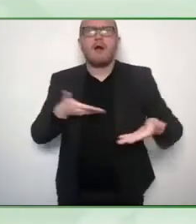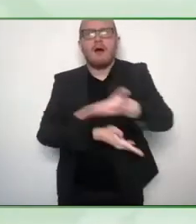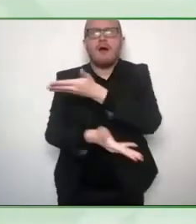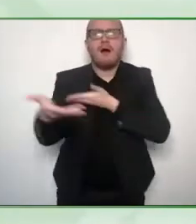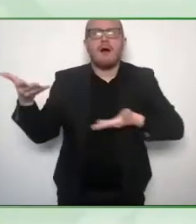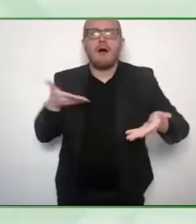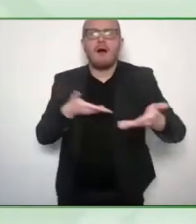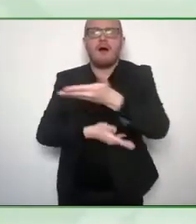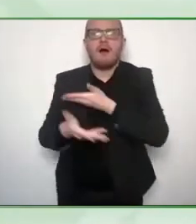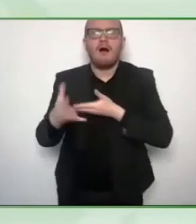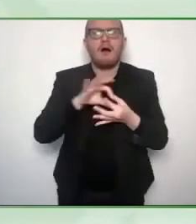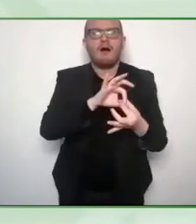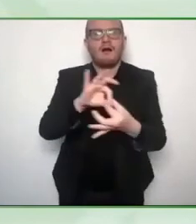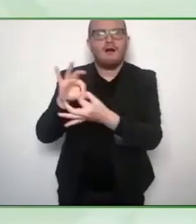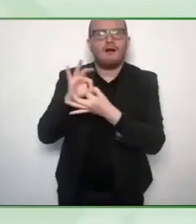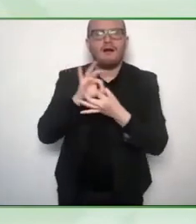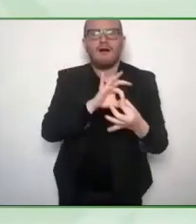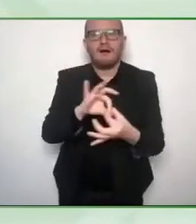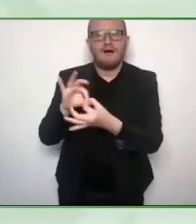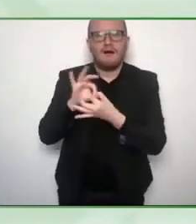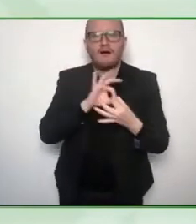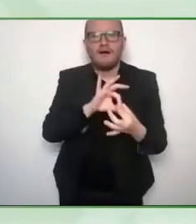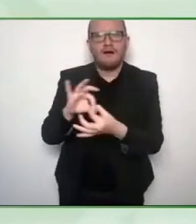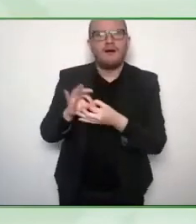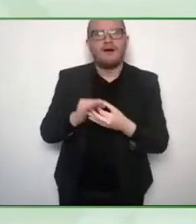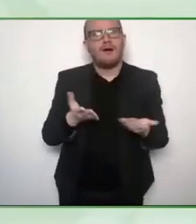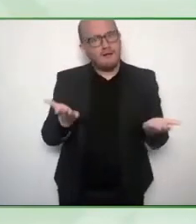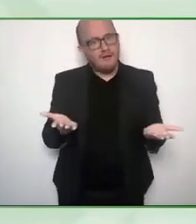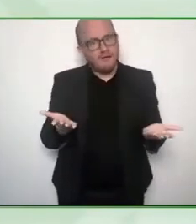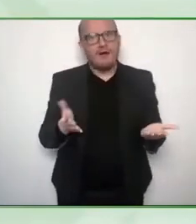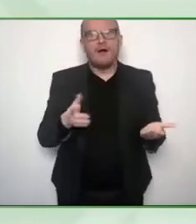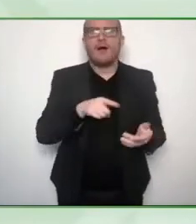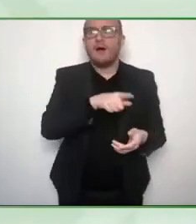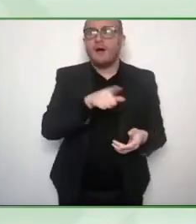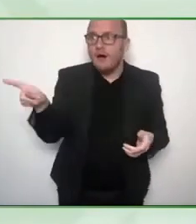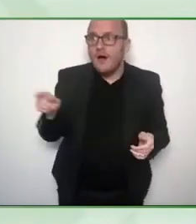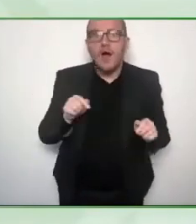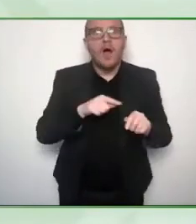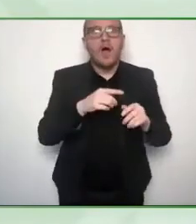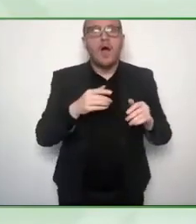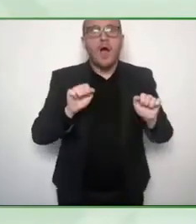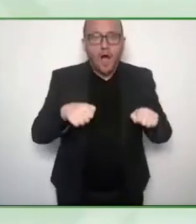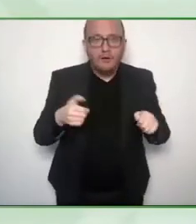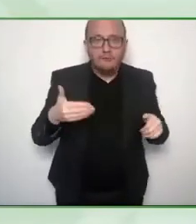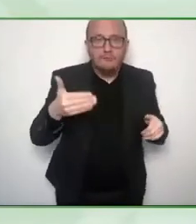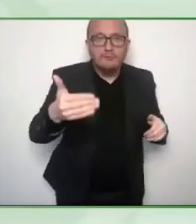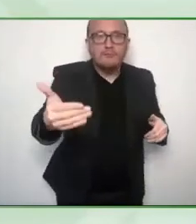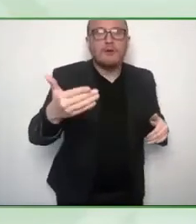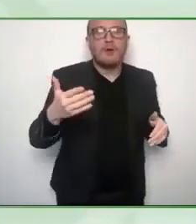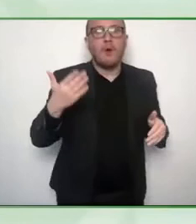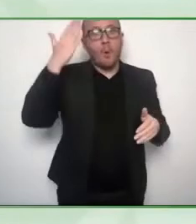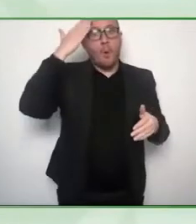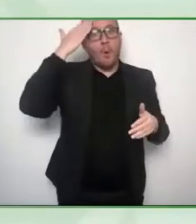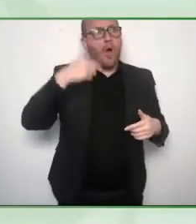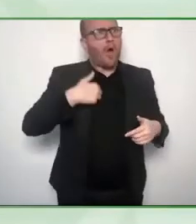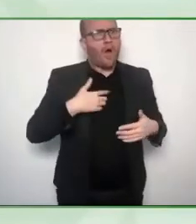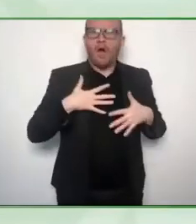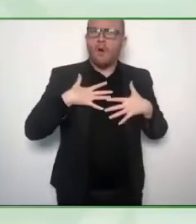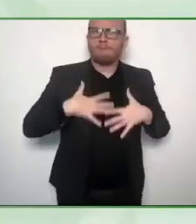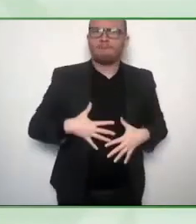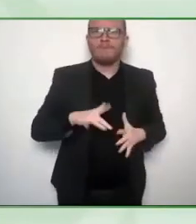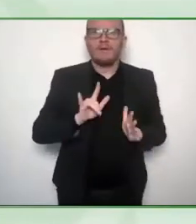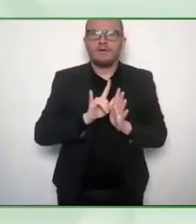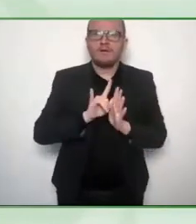decide how they want to travel and experience this wonderful world. And so all of the resources we need are